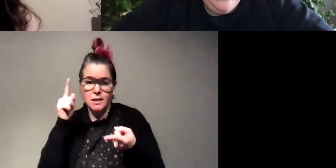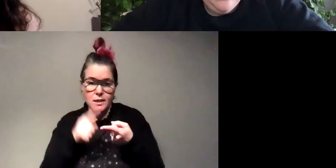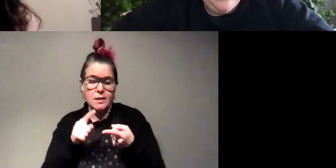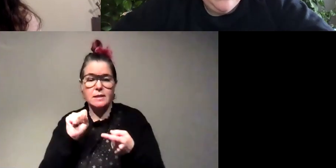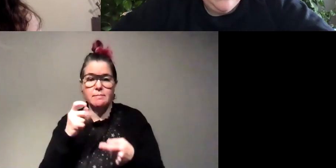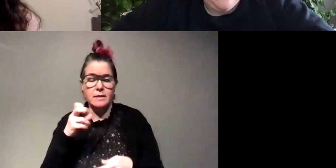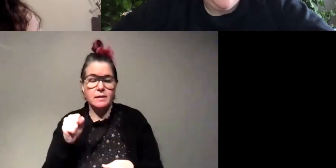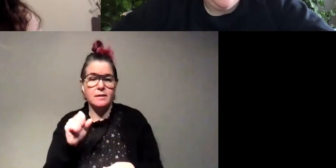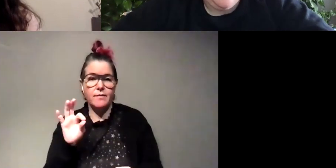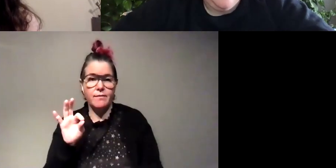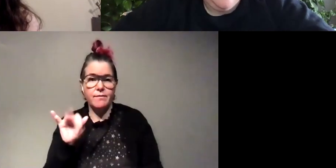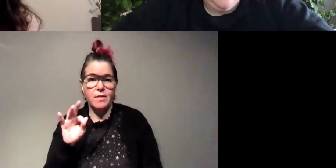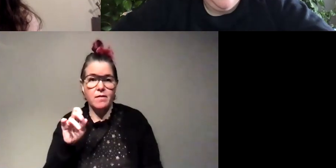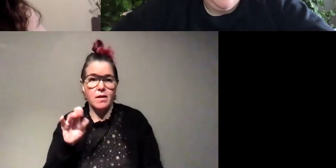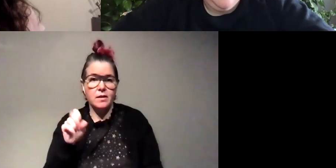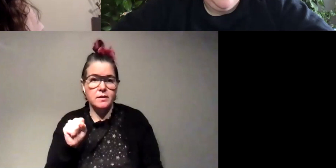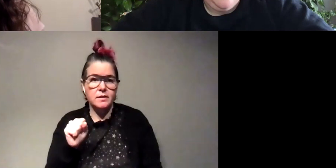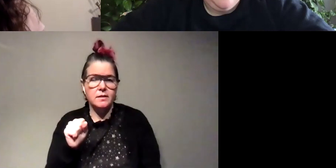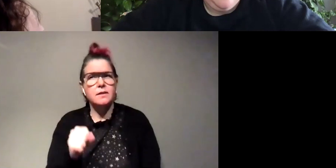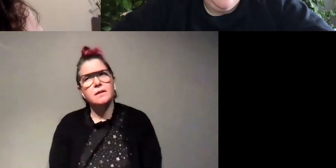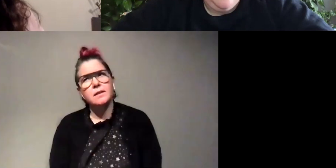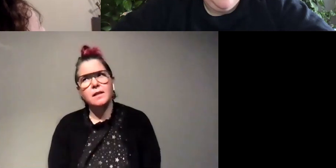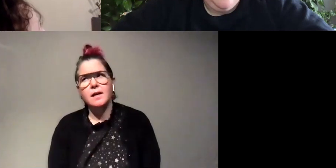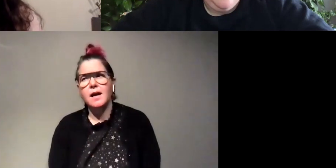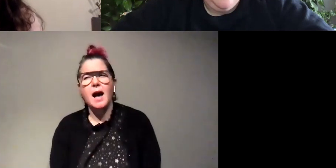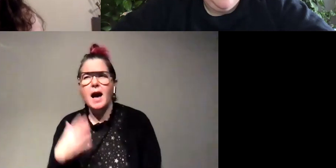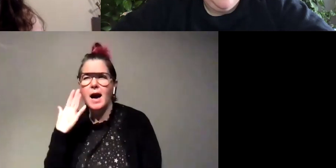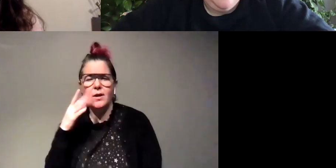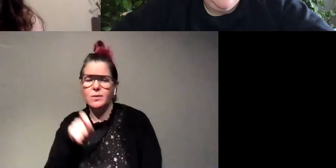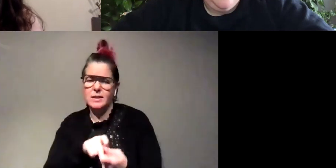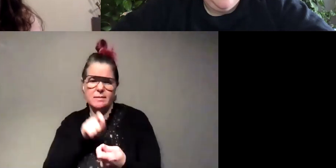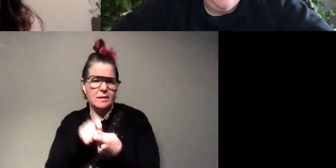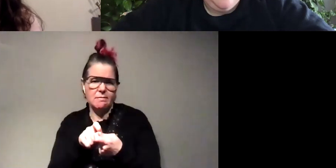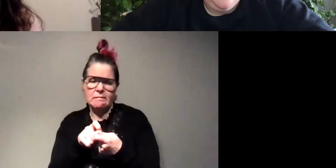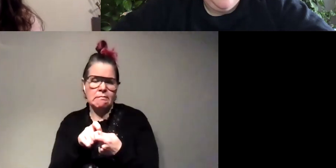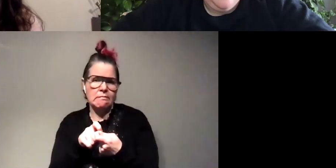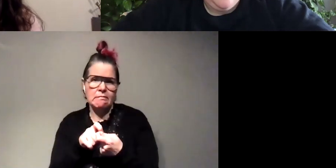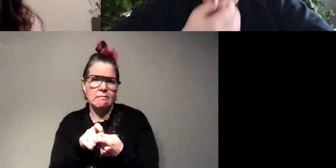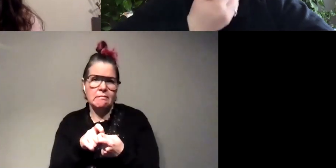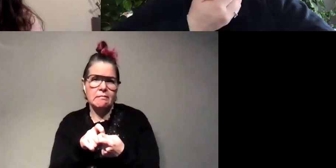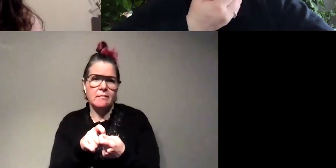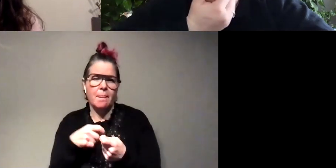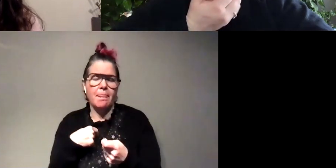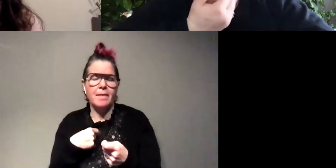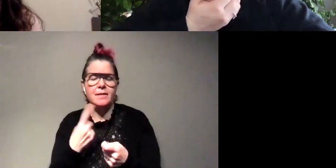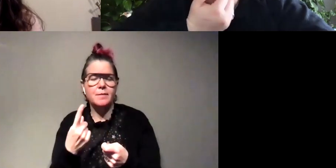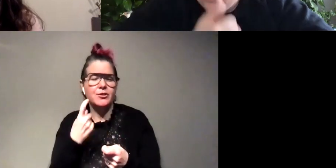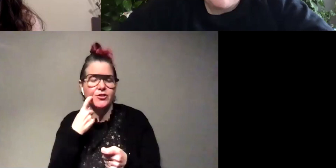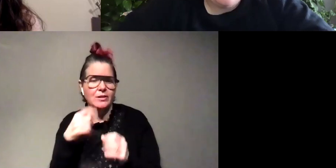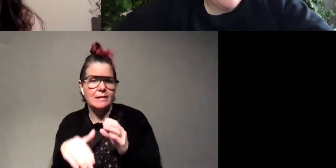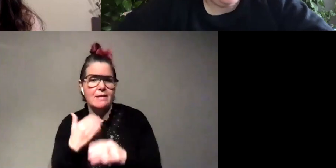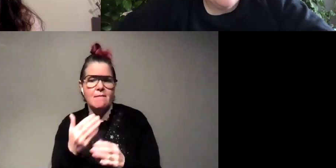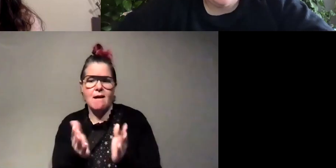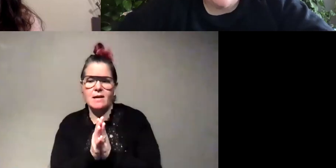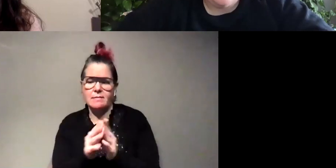i can't think i don't know specific ones i actually just had an email asking about that